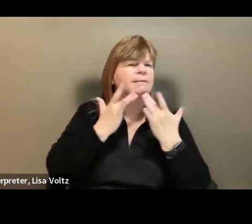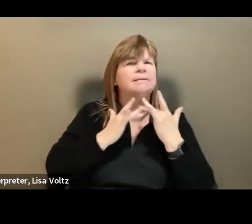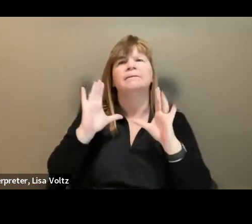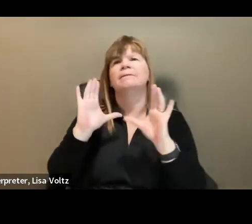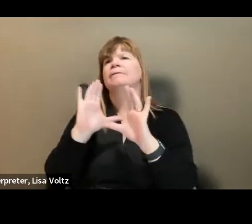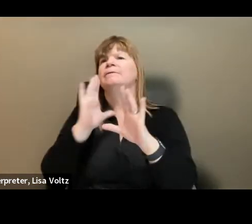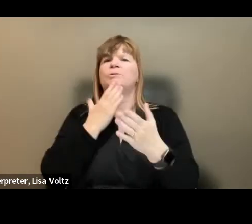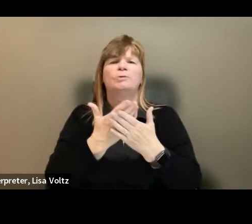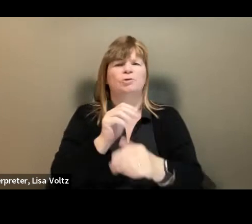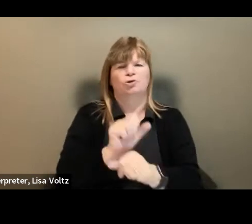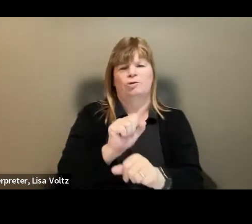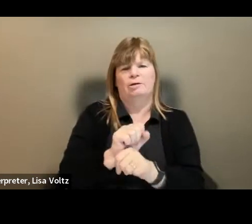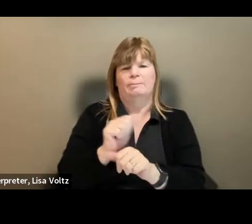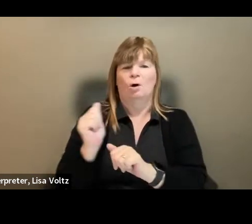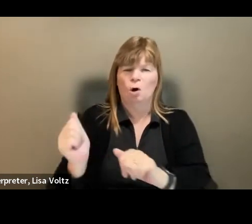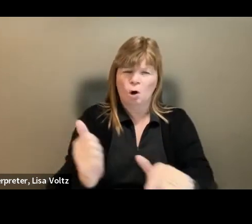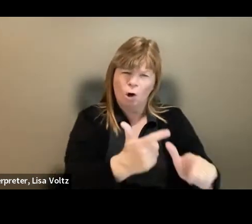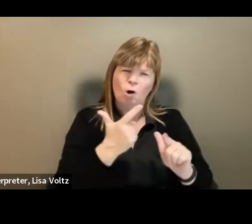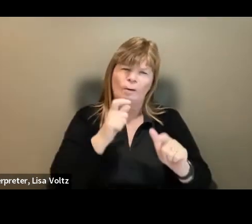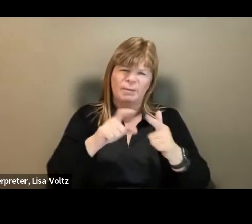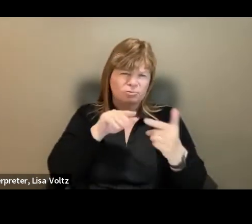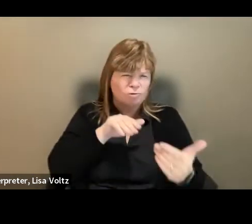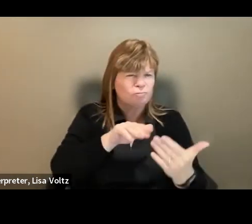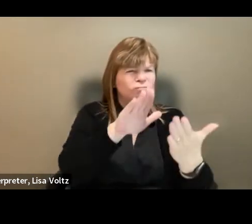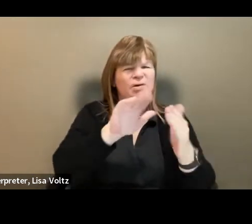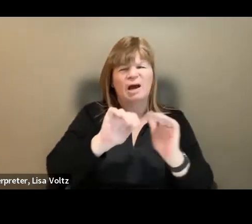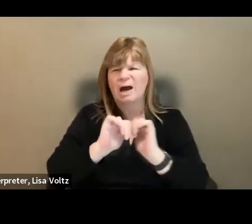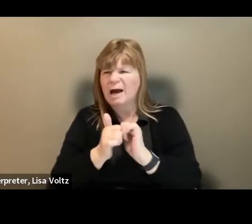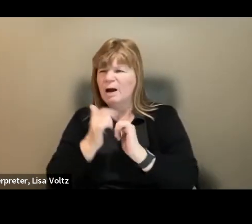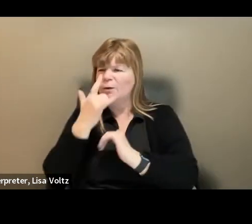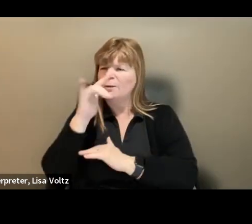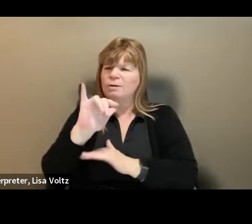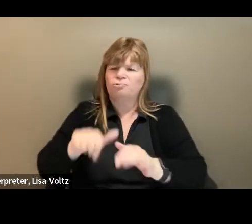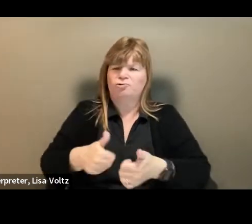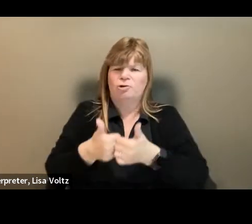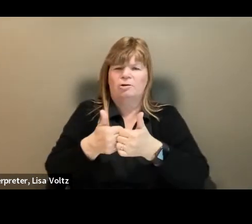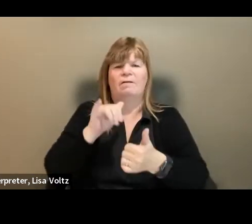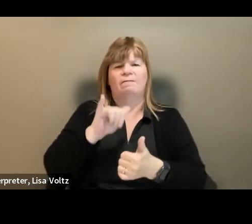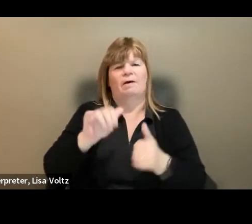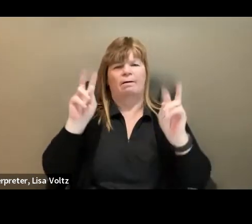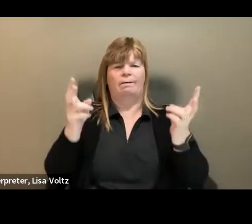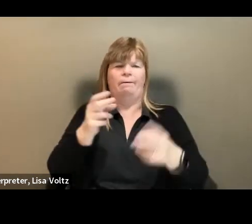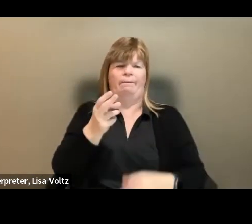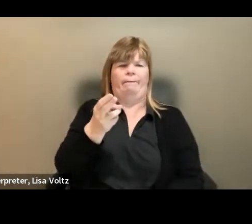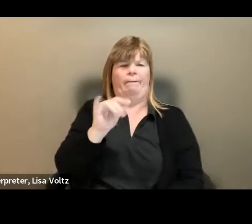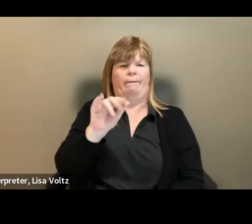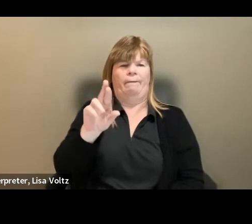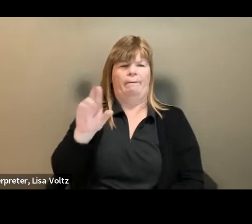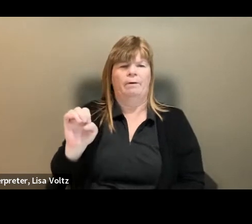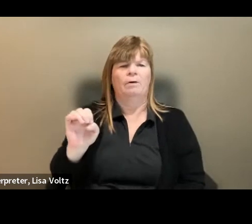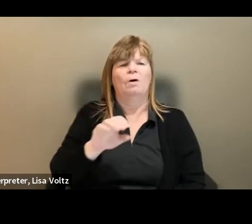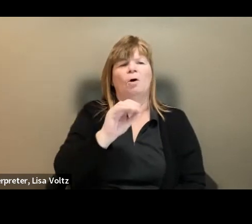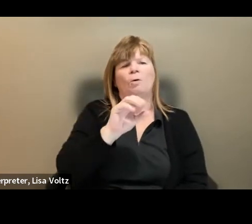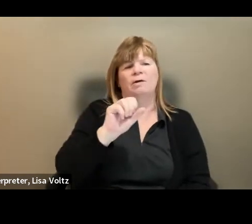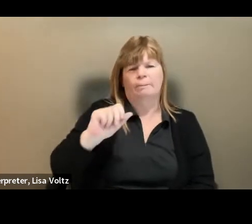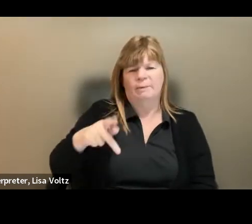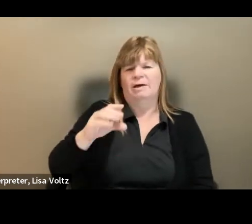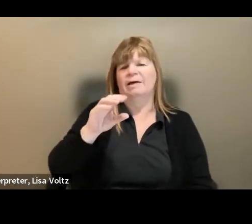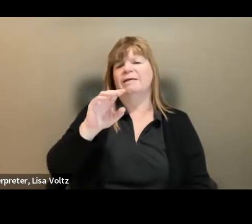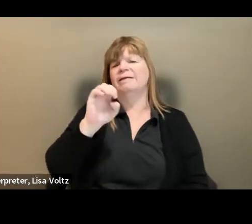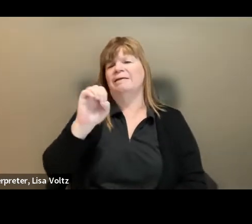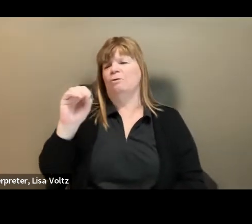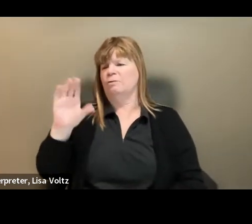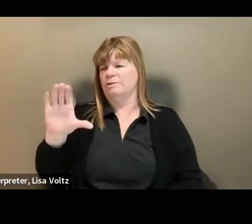and it will take all of us to address these challenges. And that's where Hire comes in. OFCCP and EOC have